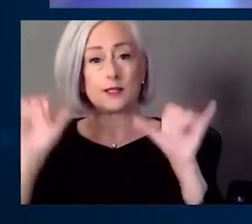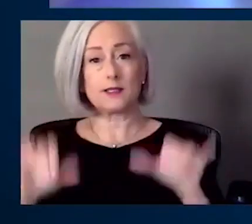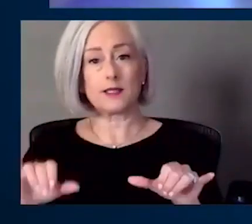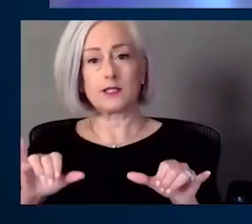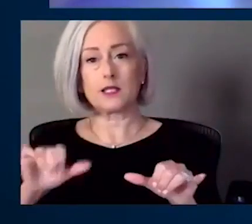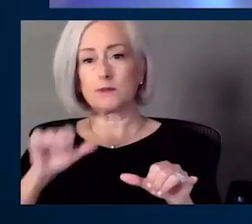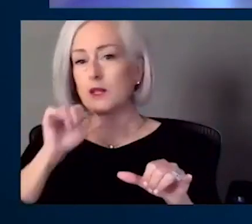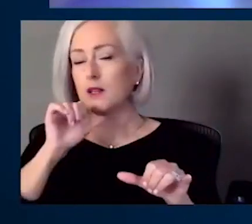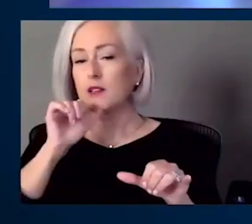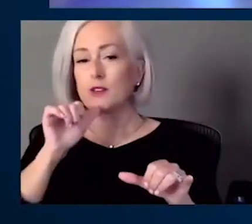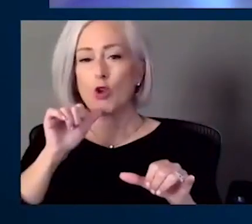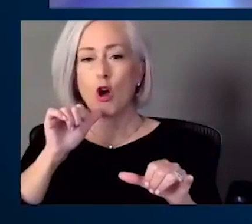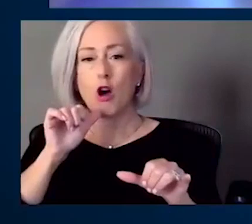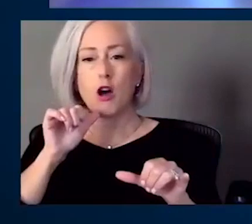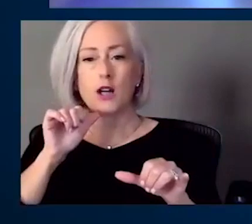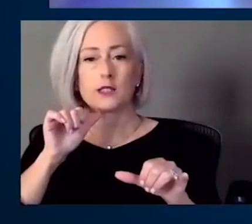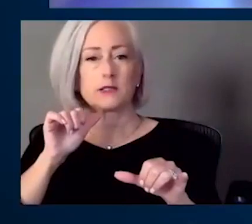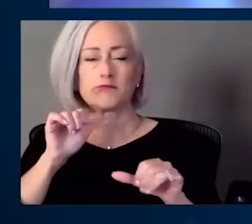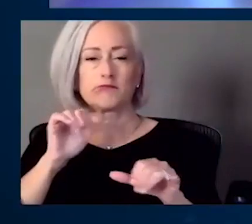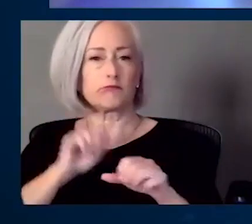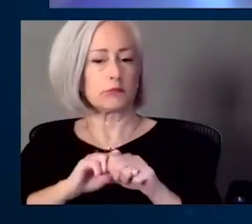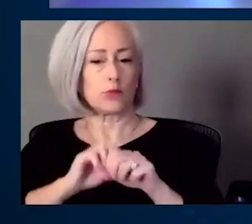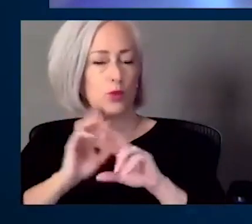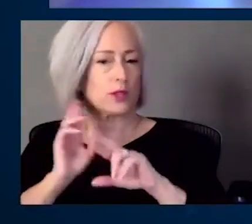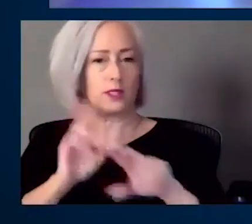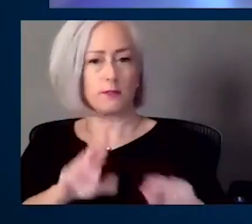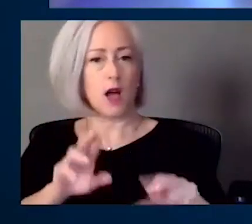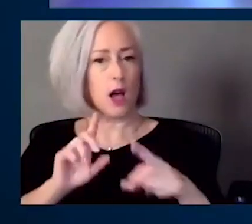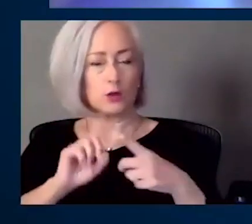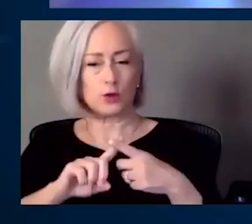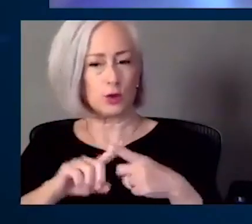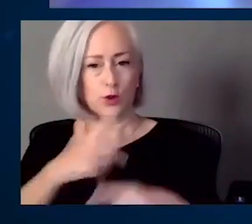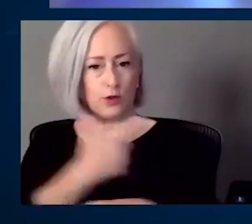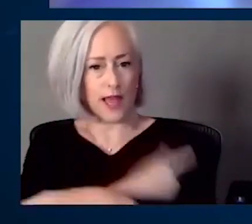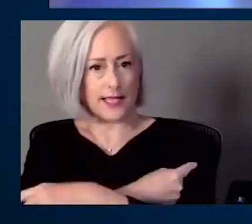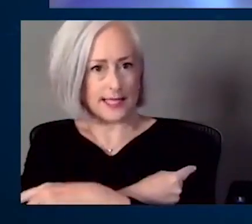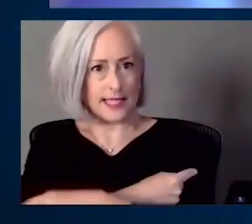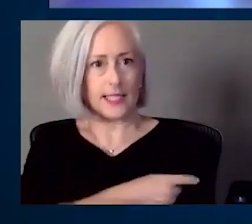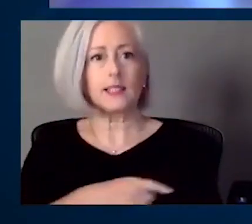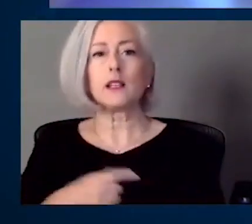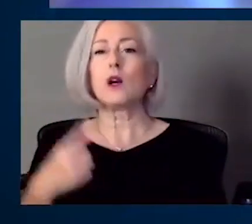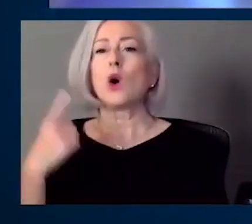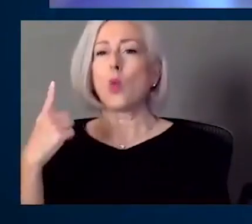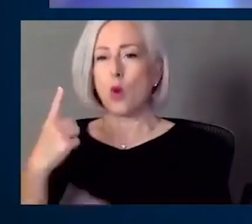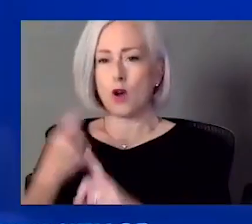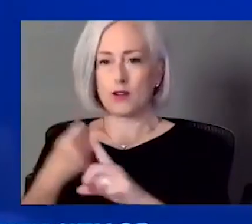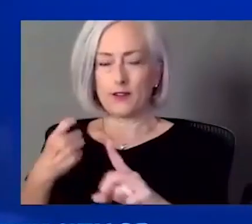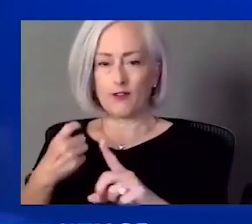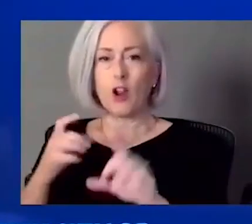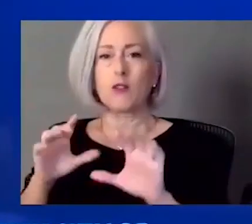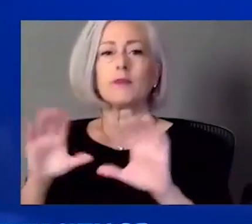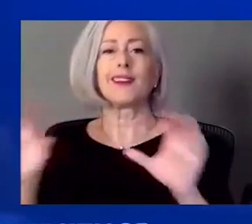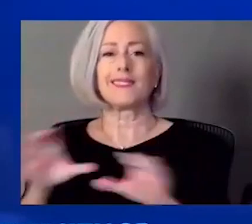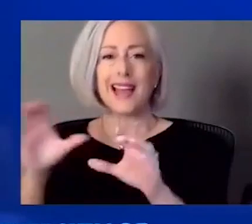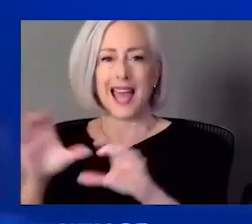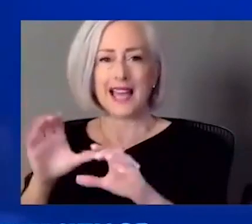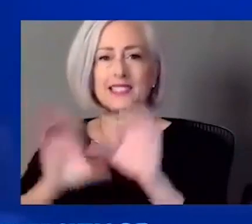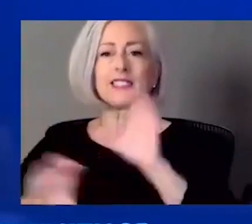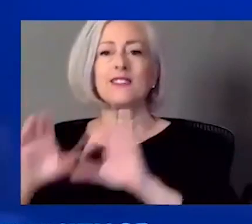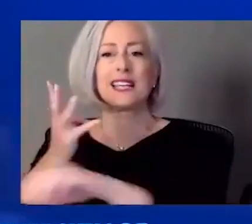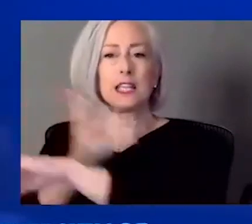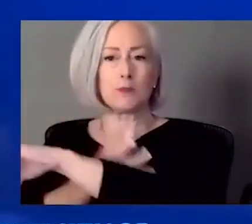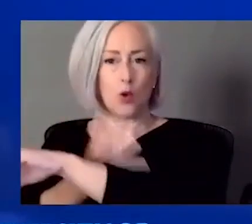able to? Yeah. Again, we do have one, although partially vaccinated is on active chemotherapy. We also have two others that have significant, uh,